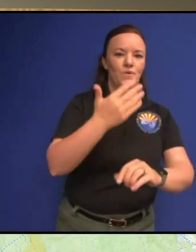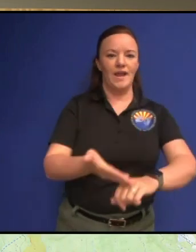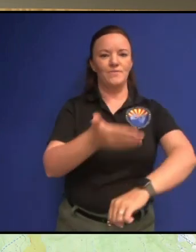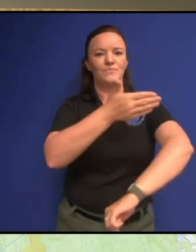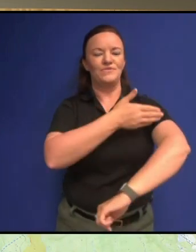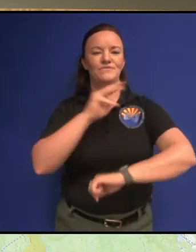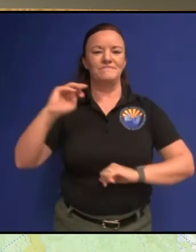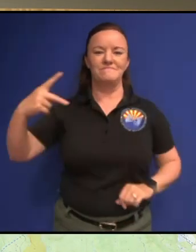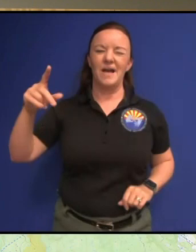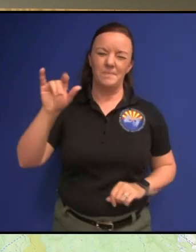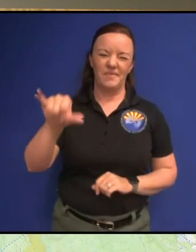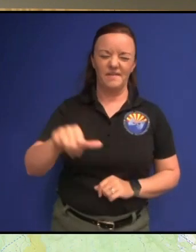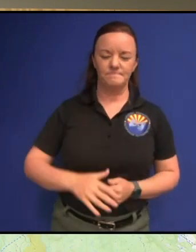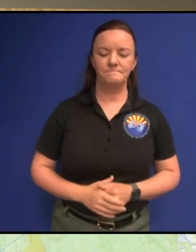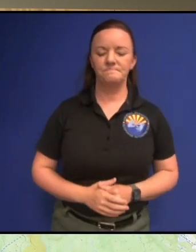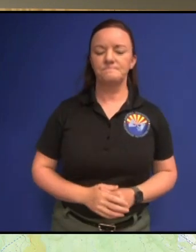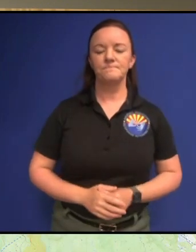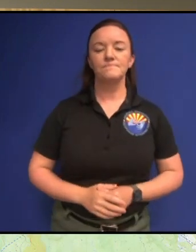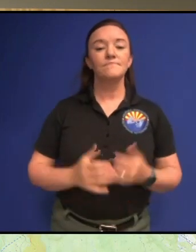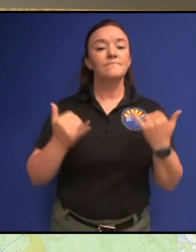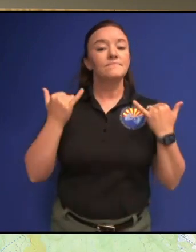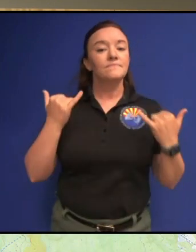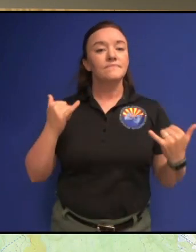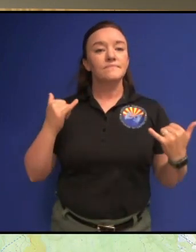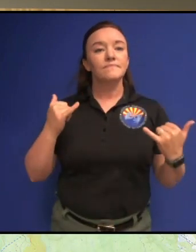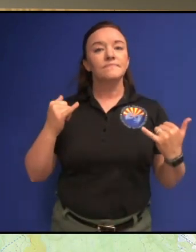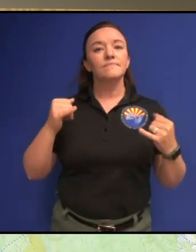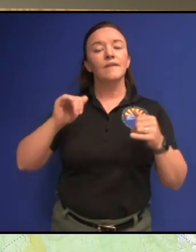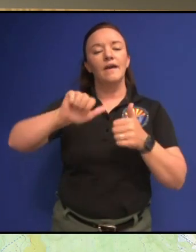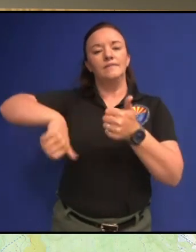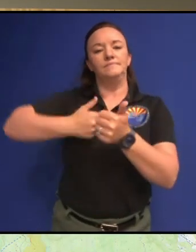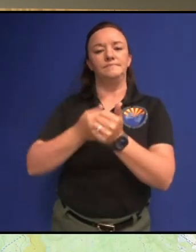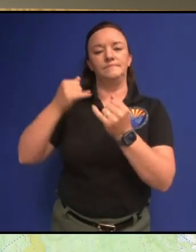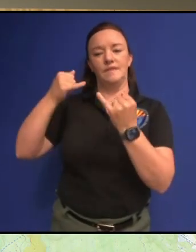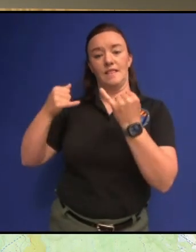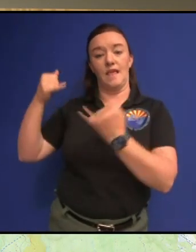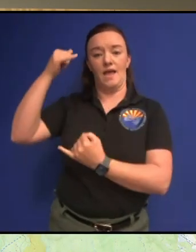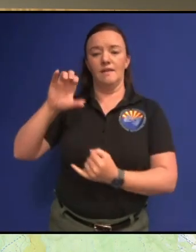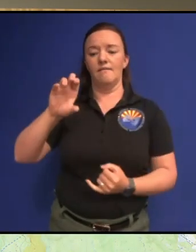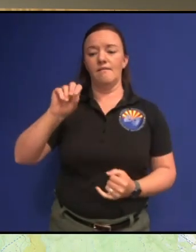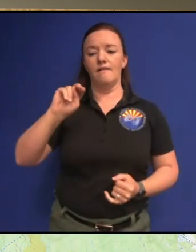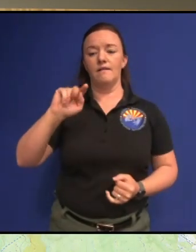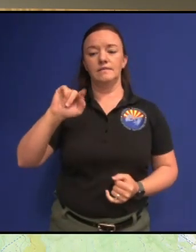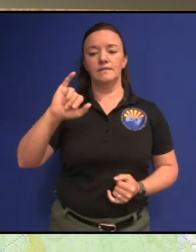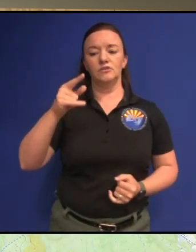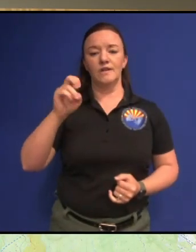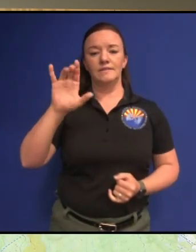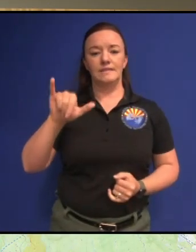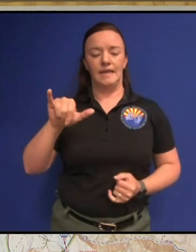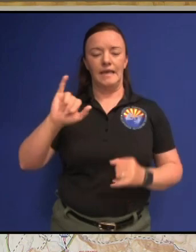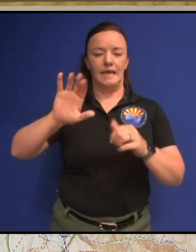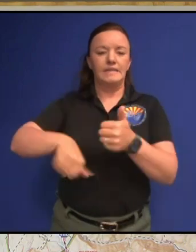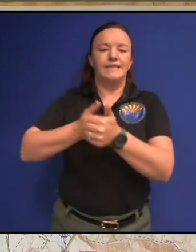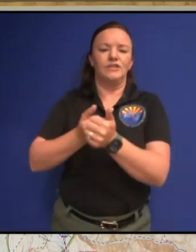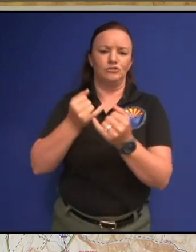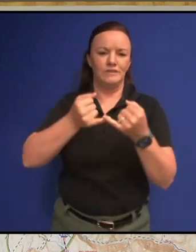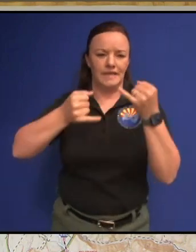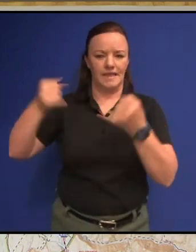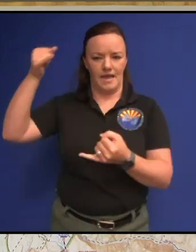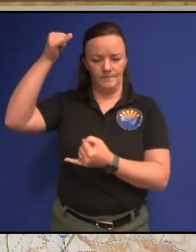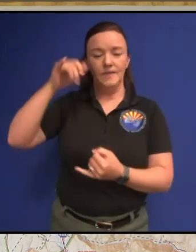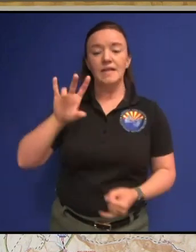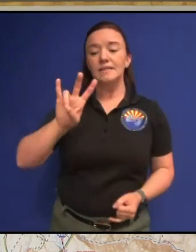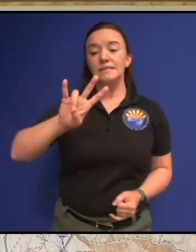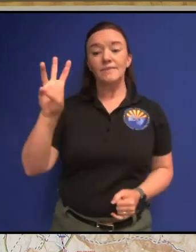so now let's go up to the contingency line so if look at the contingency line this is 76 road going in it's all